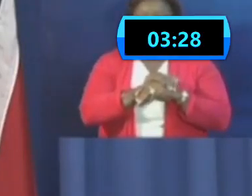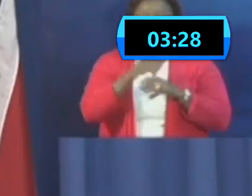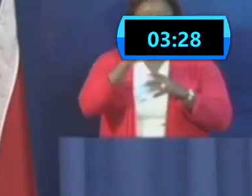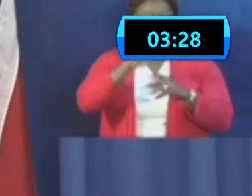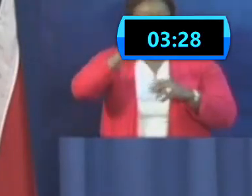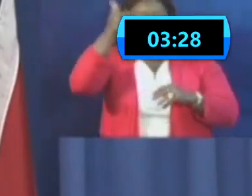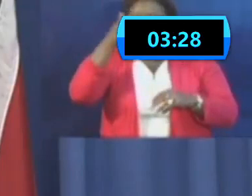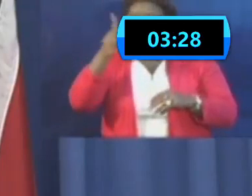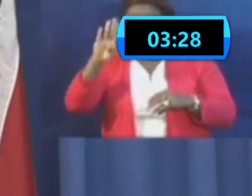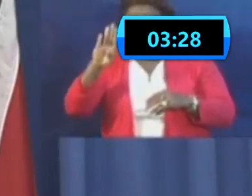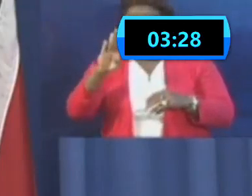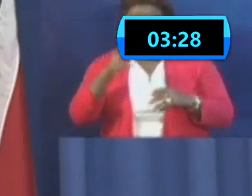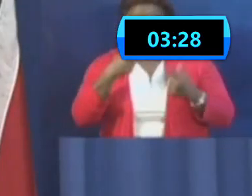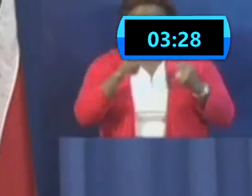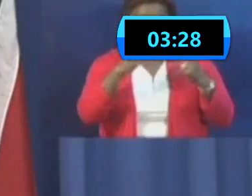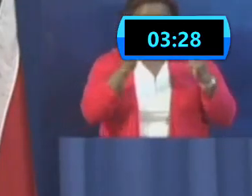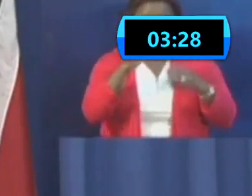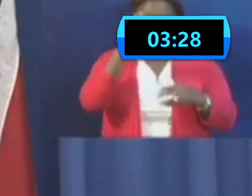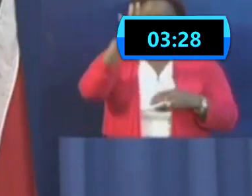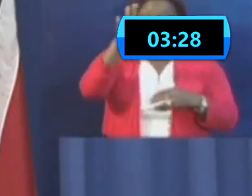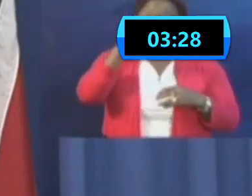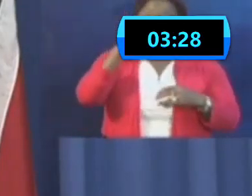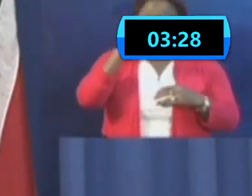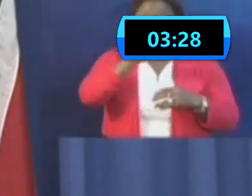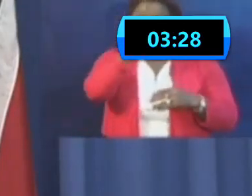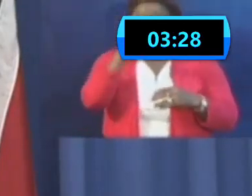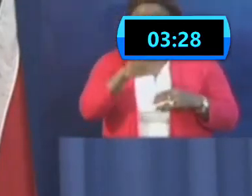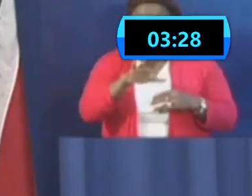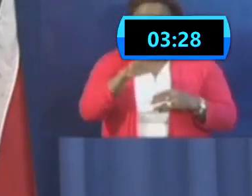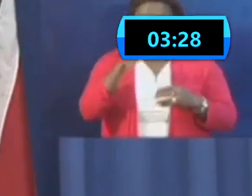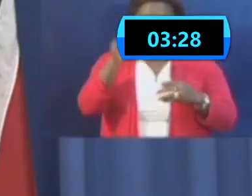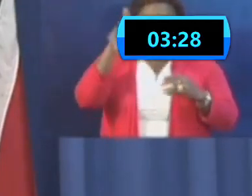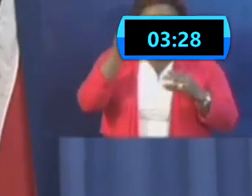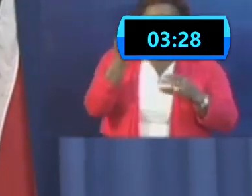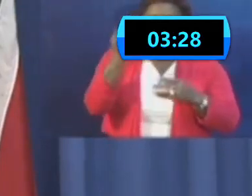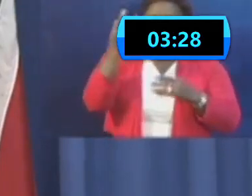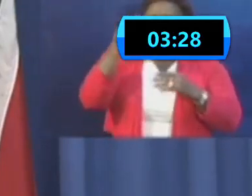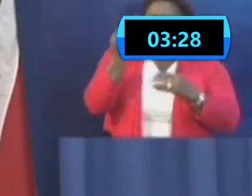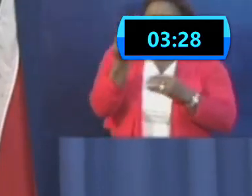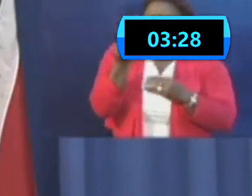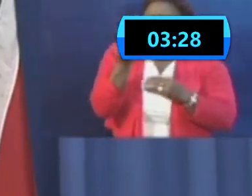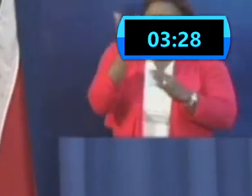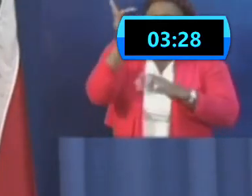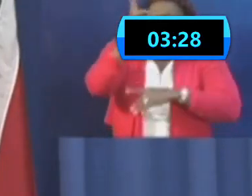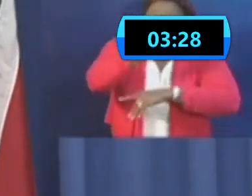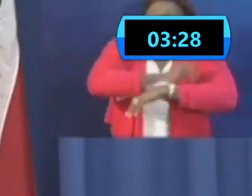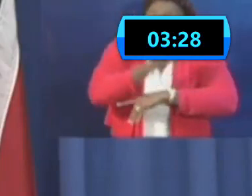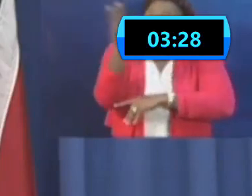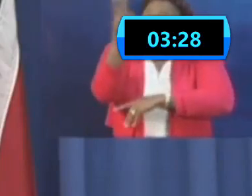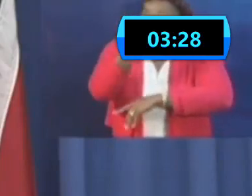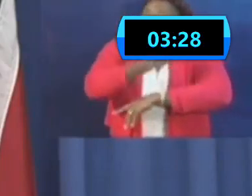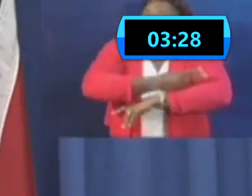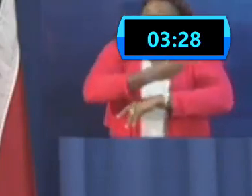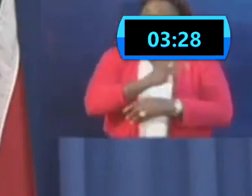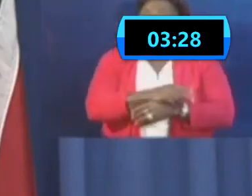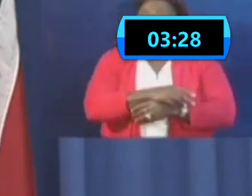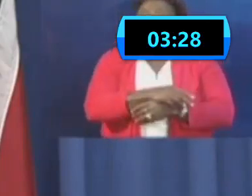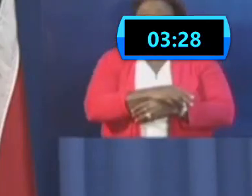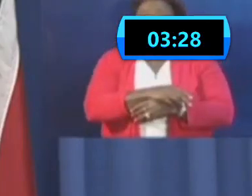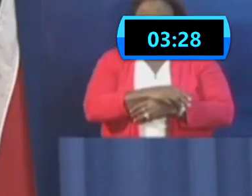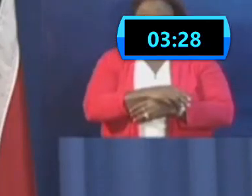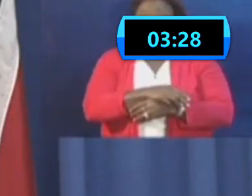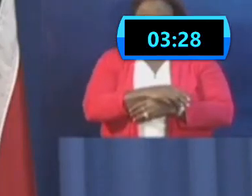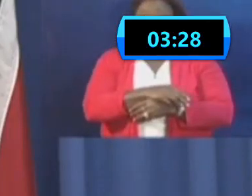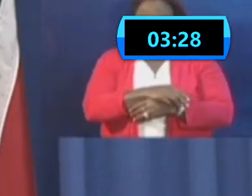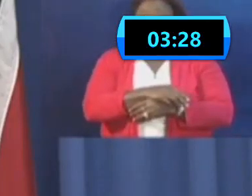They did over 500 tests for us in less than 48 hours, and we just gave them another batch this morning. So MRF is really